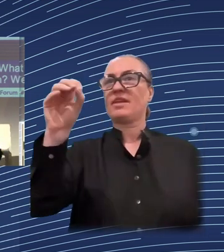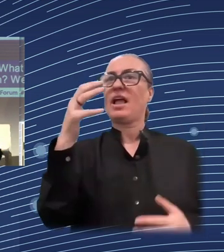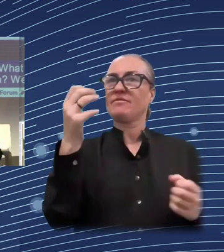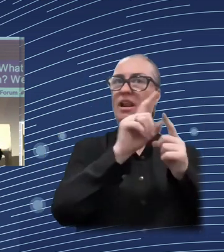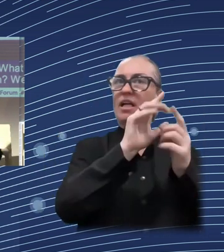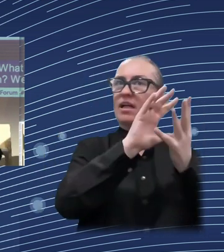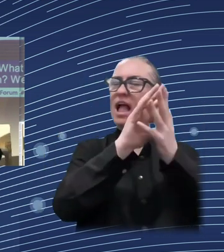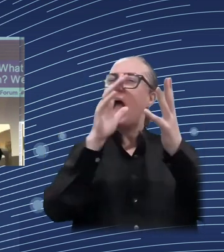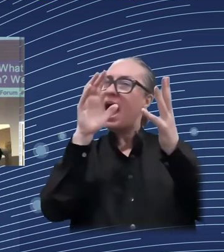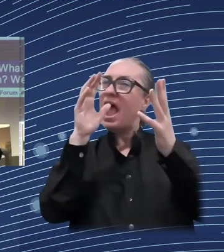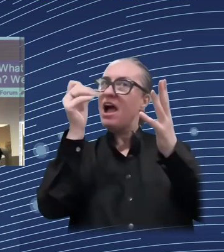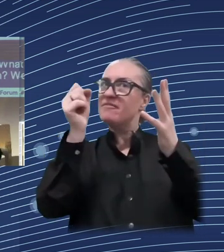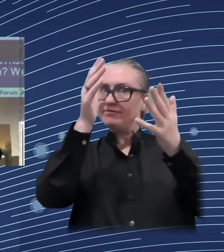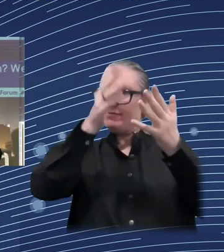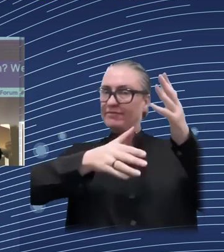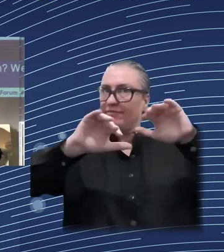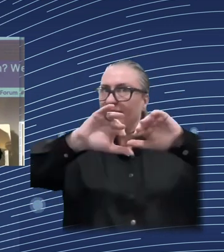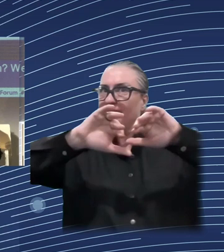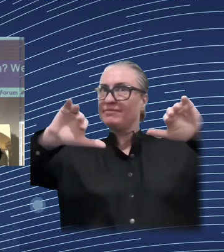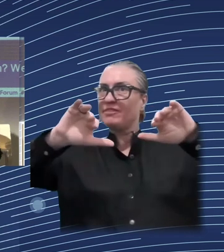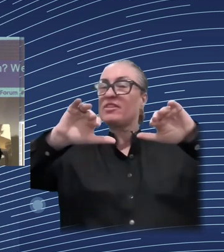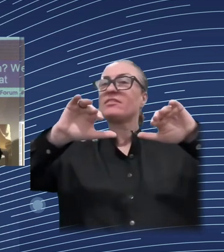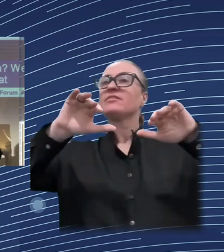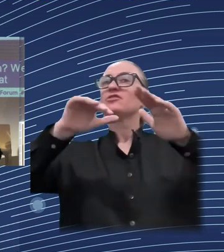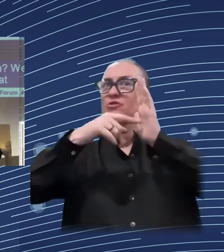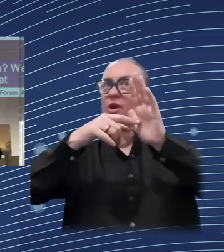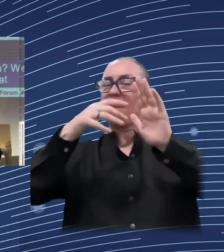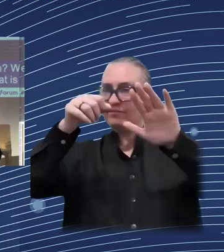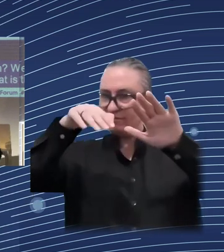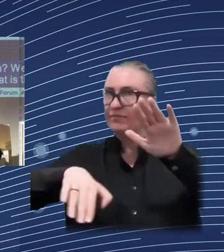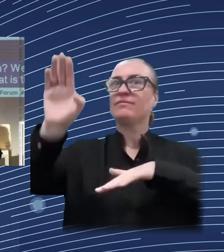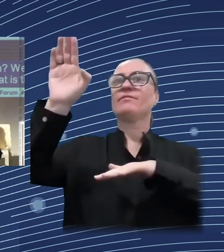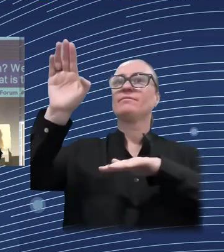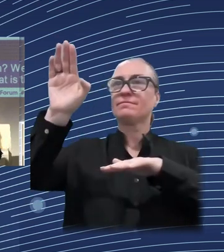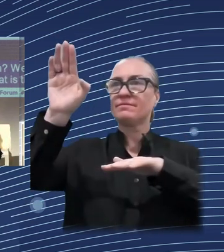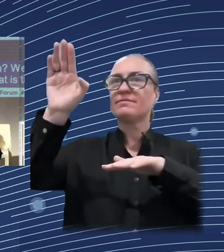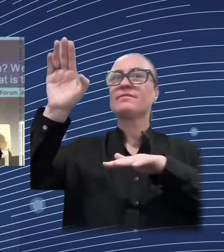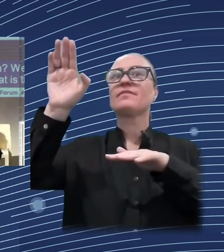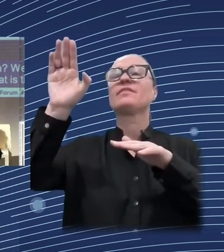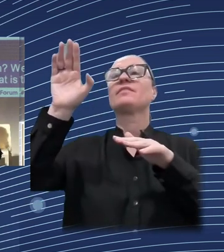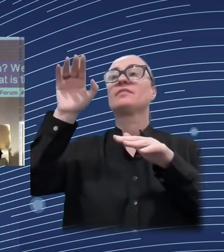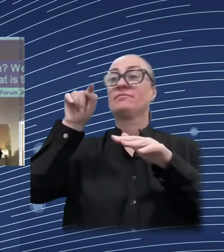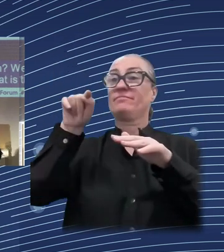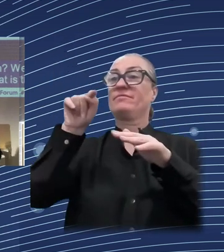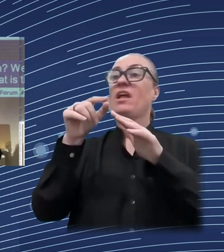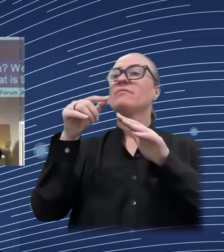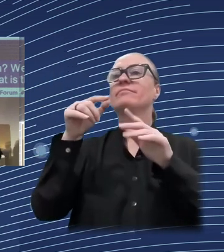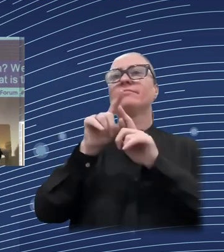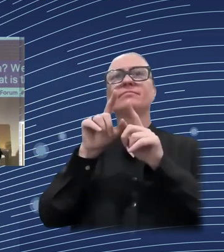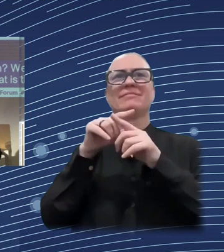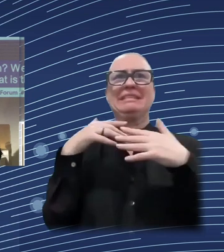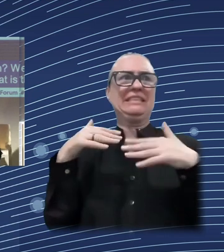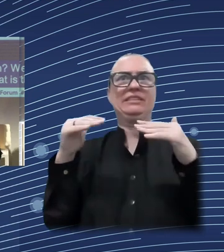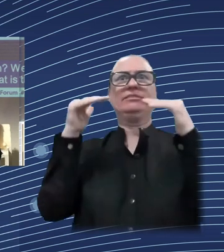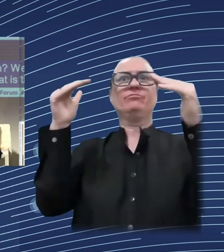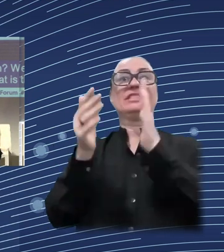what are, what is the potential role, potential role played by the tax and benefit system in terms of